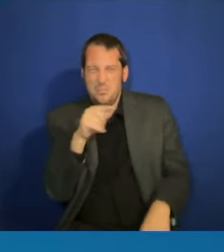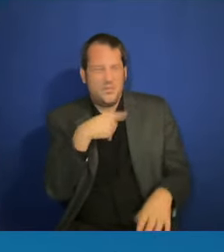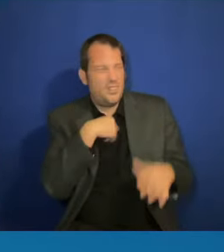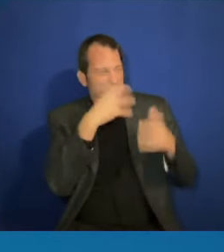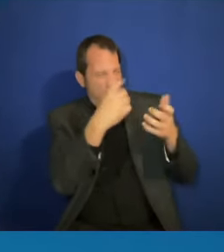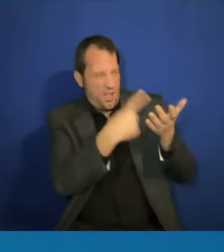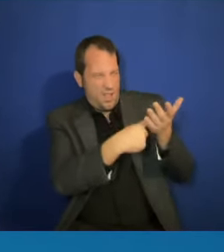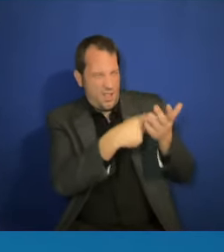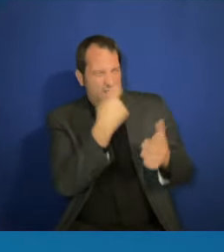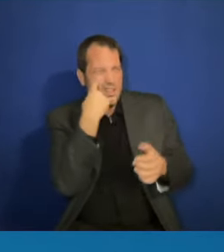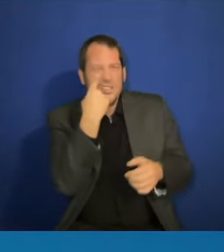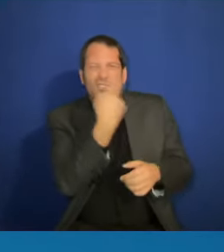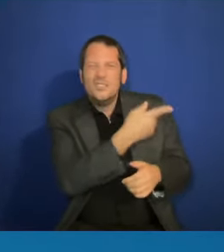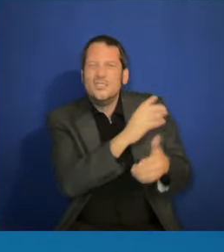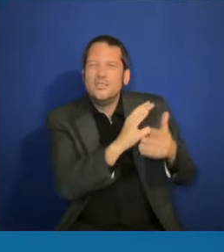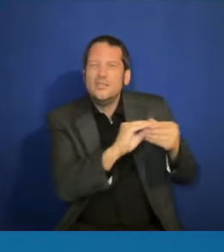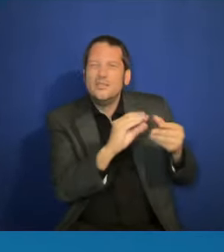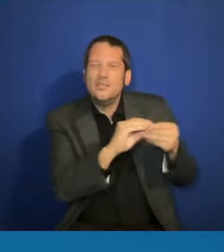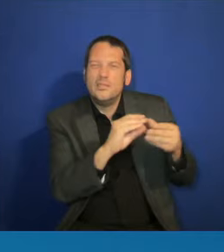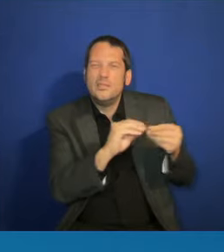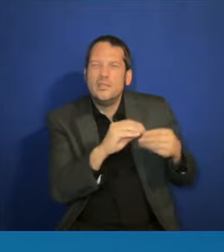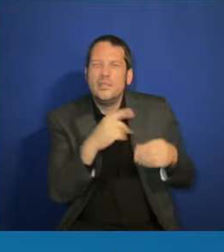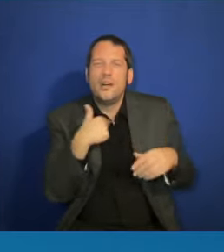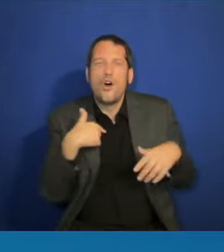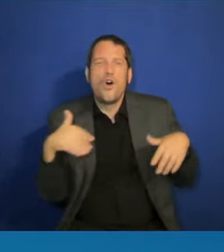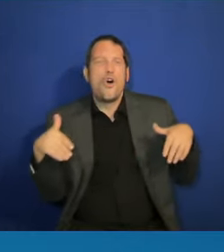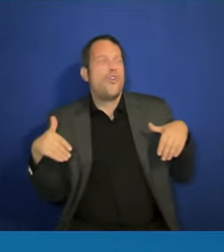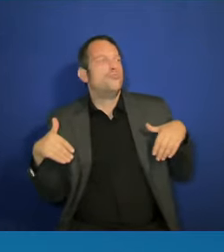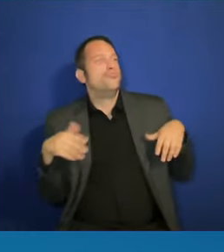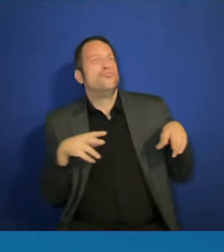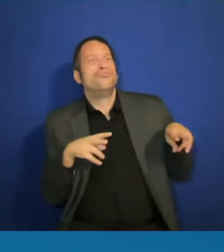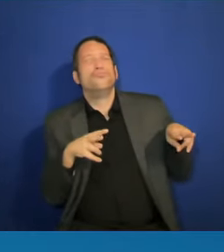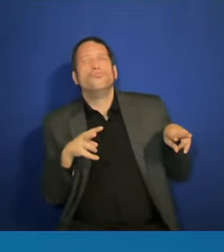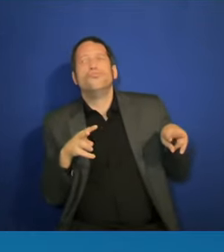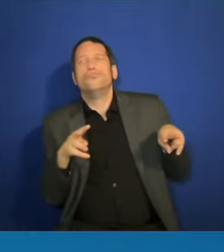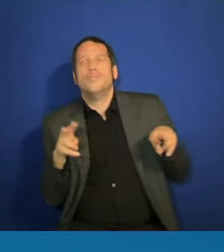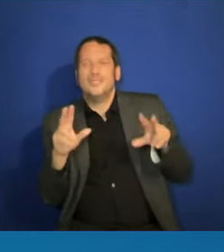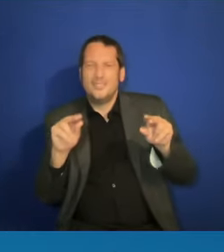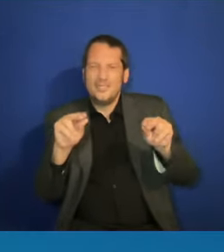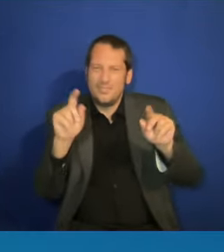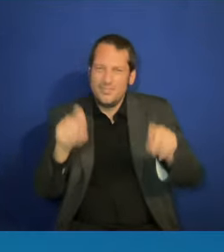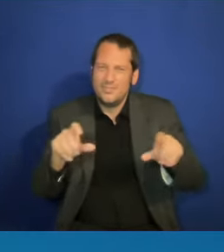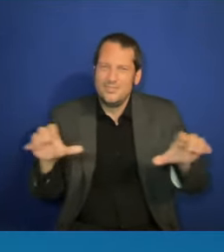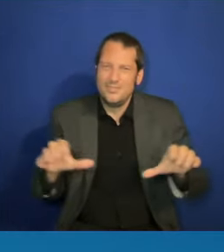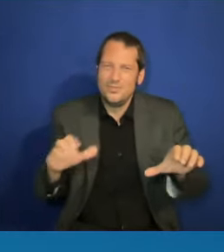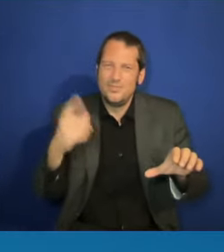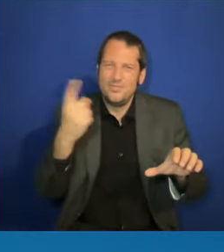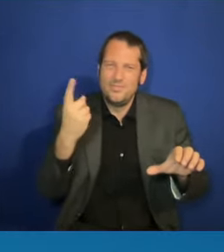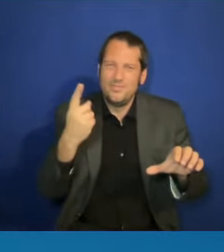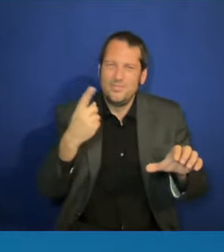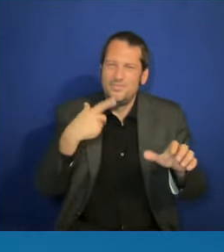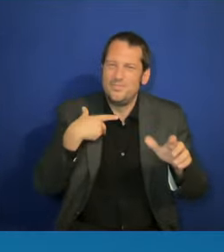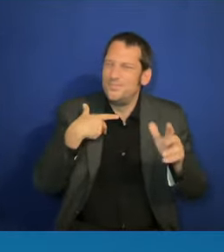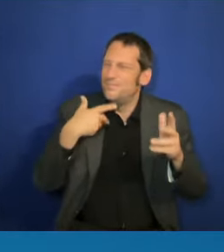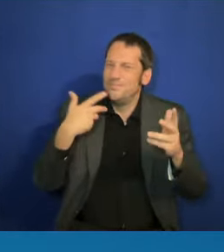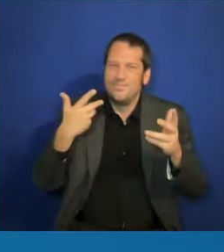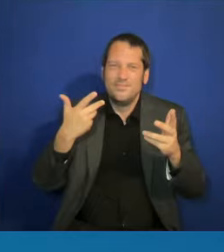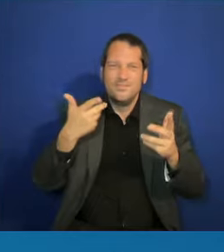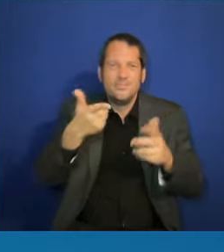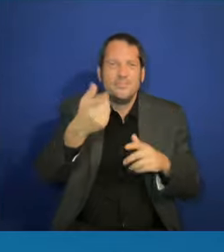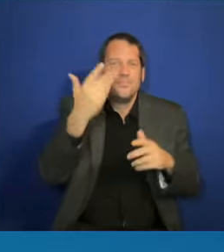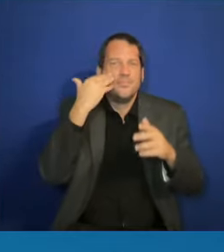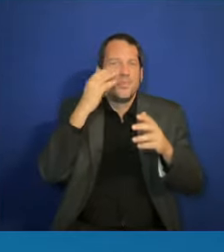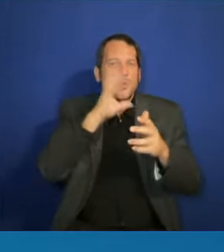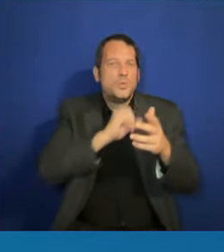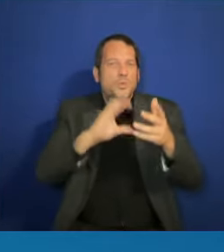got to see what's happening. You know that old story about the two frogs in the pots of water? Okay, so here it You're a good storyteller. I'm going to tell you a